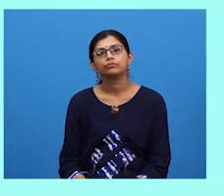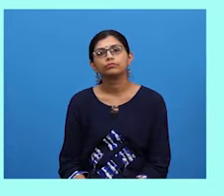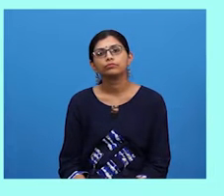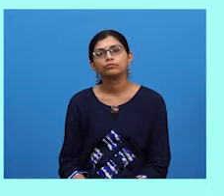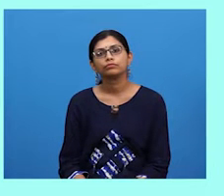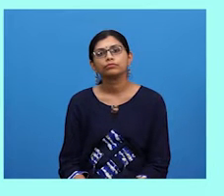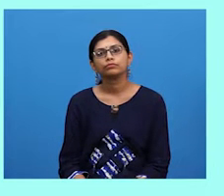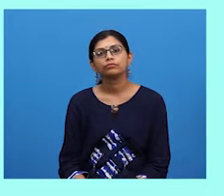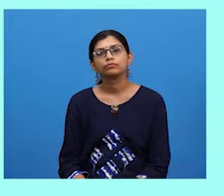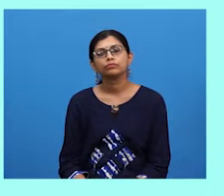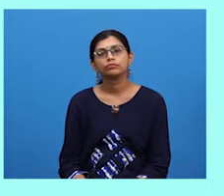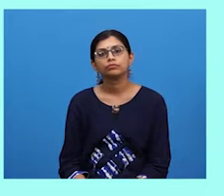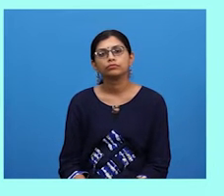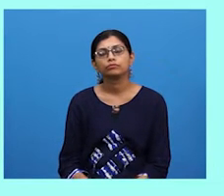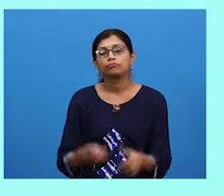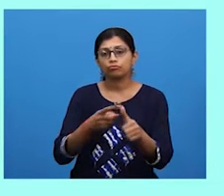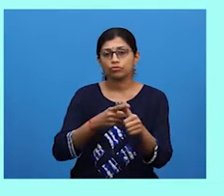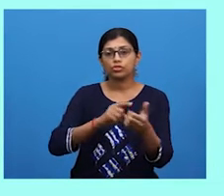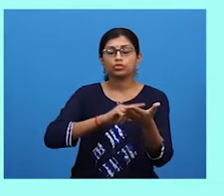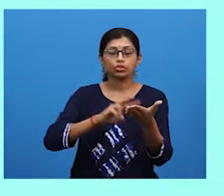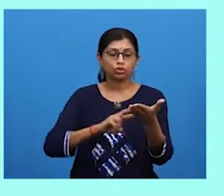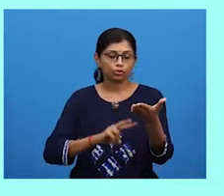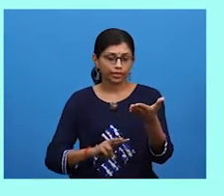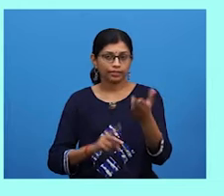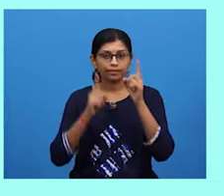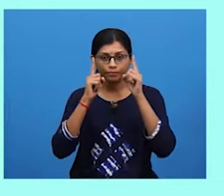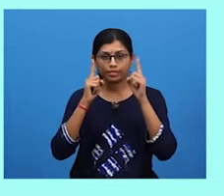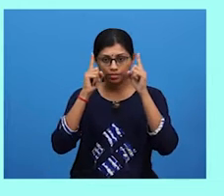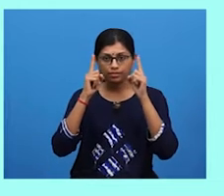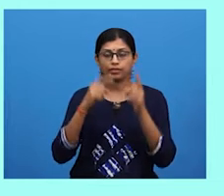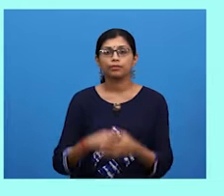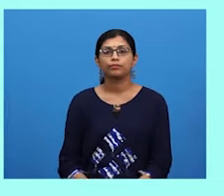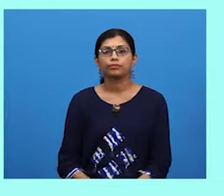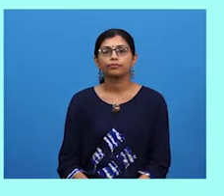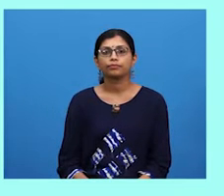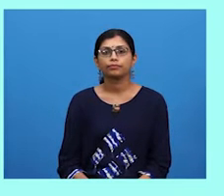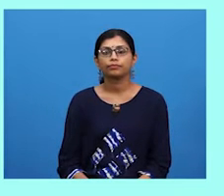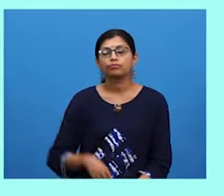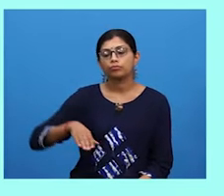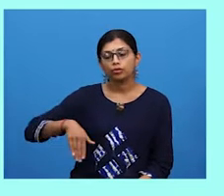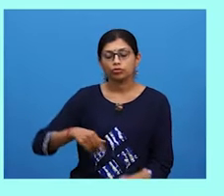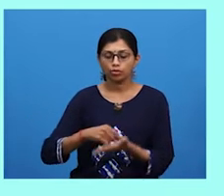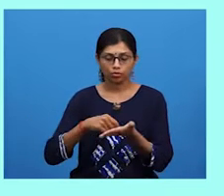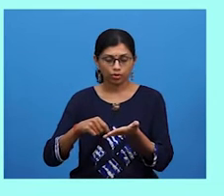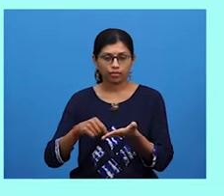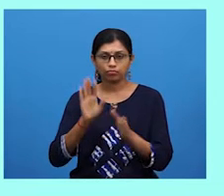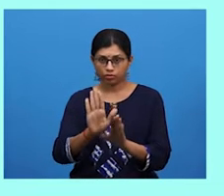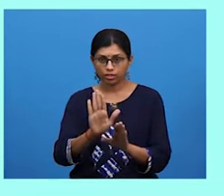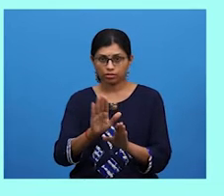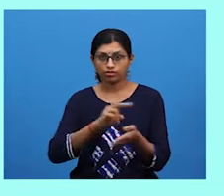Read what Kamal has typed in his blog first before you write your draft.